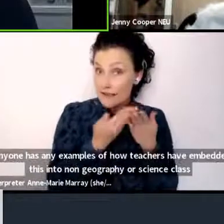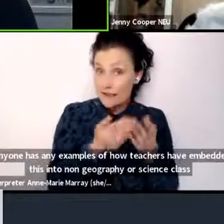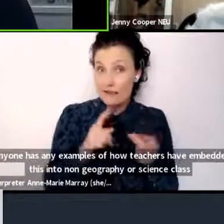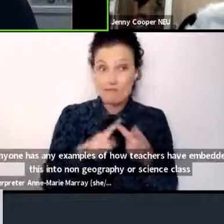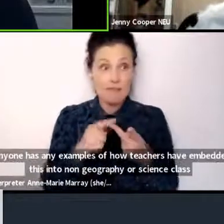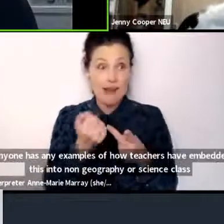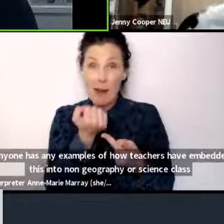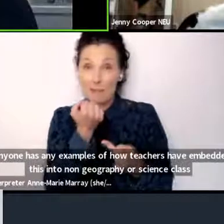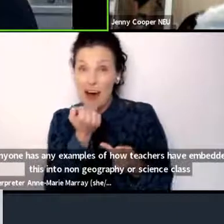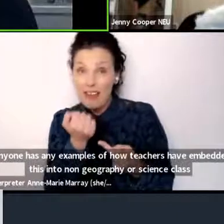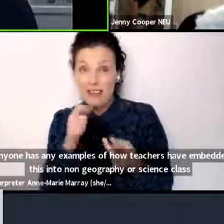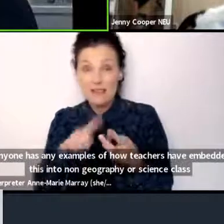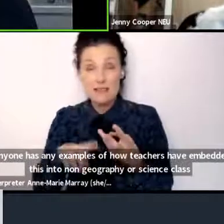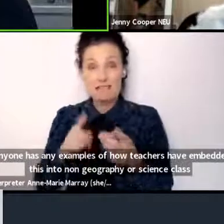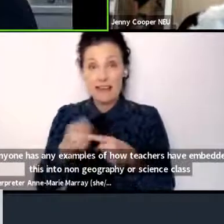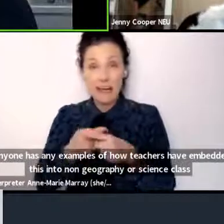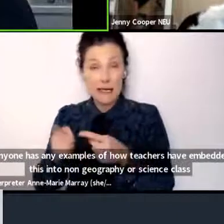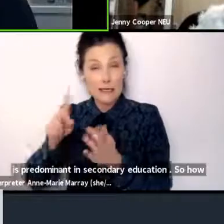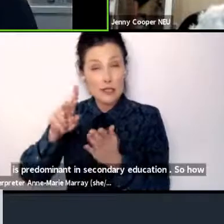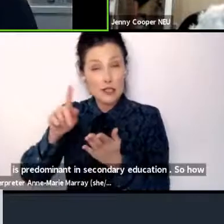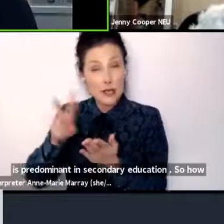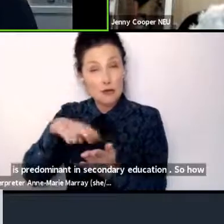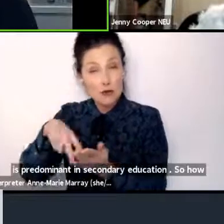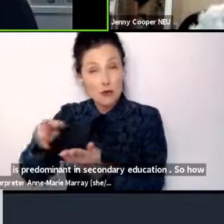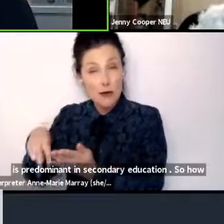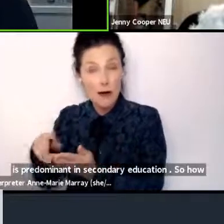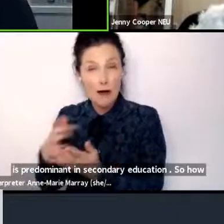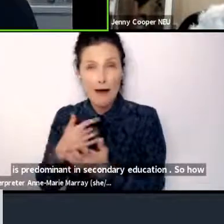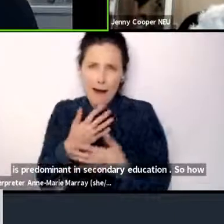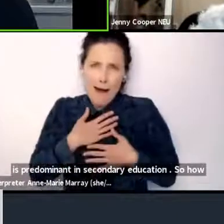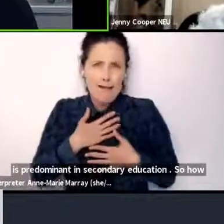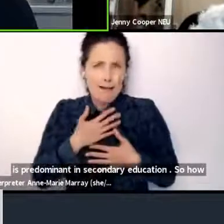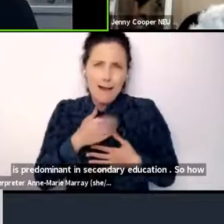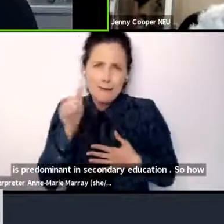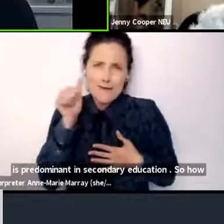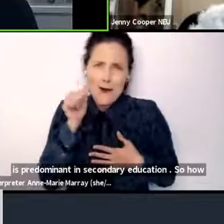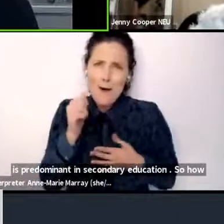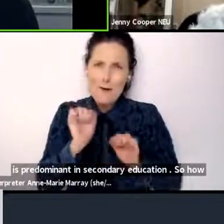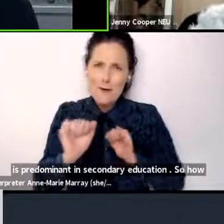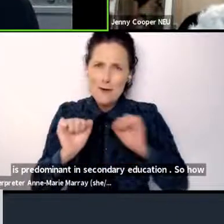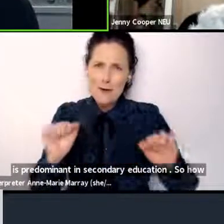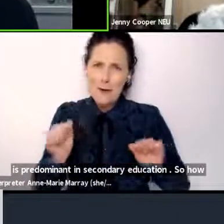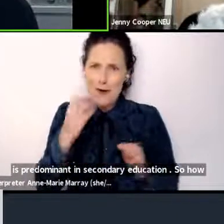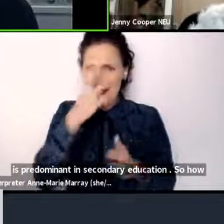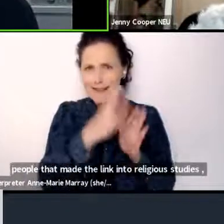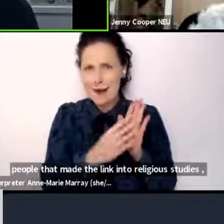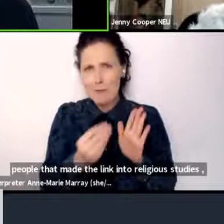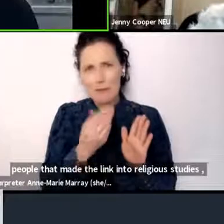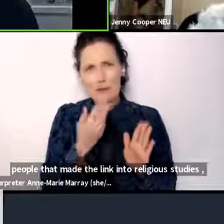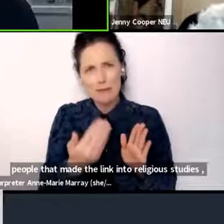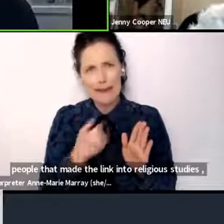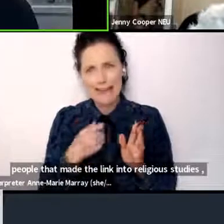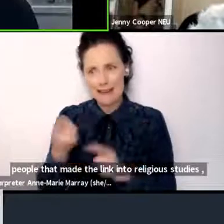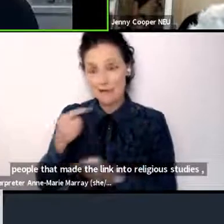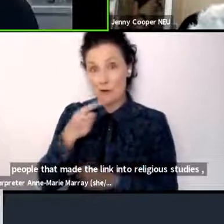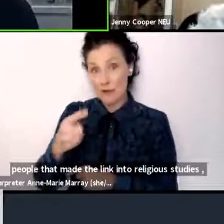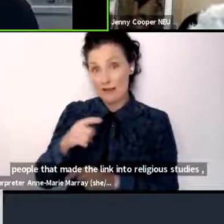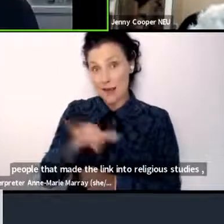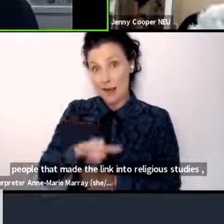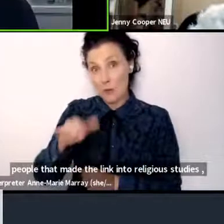and mathematics, English literature, really love to see that in the chat box because we can actually mention that. You can cite the name of the school